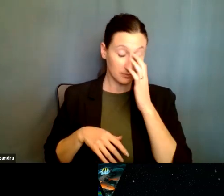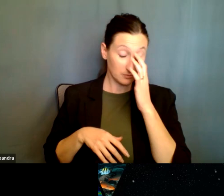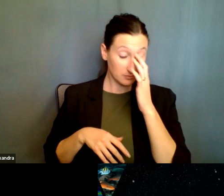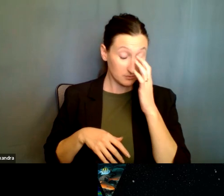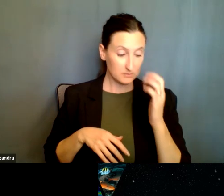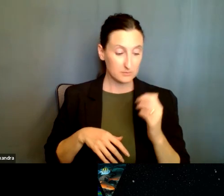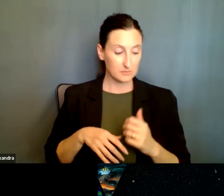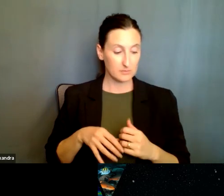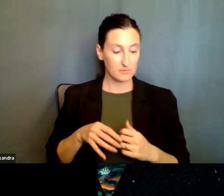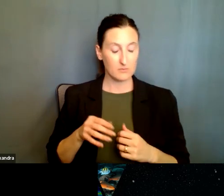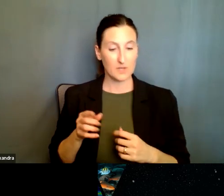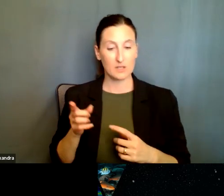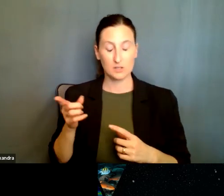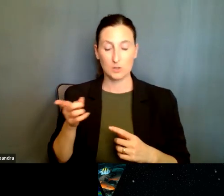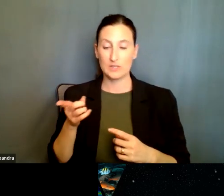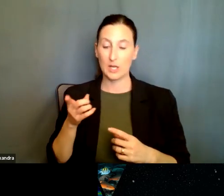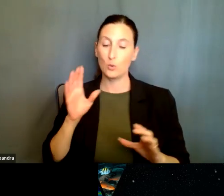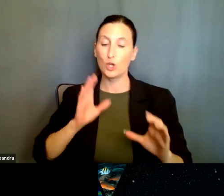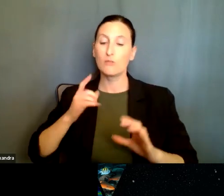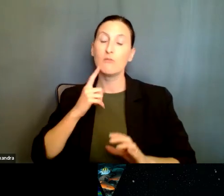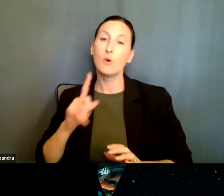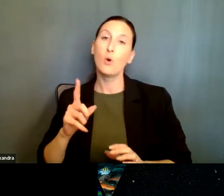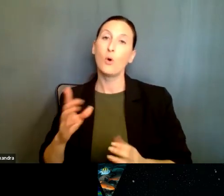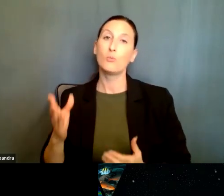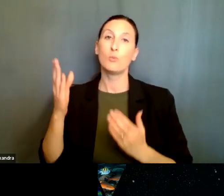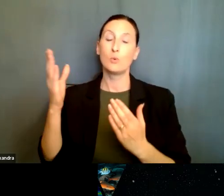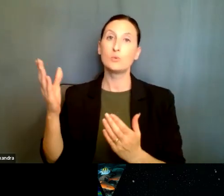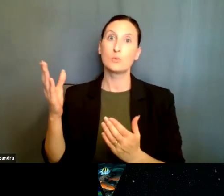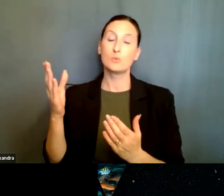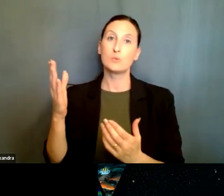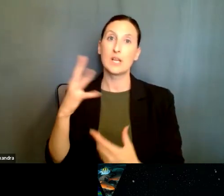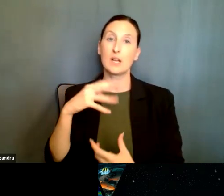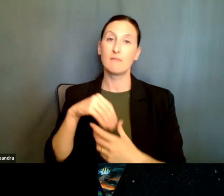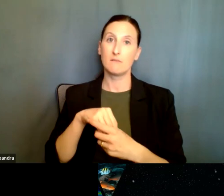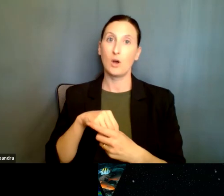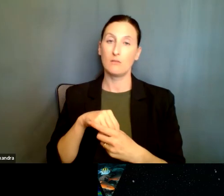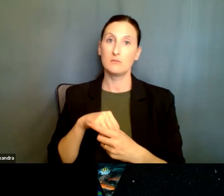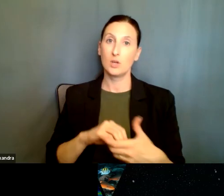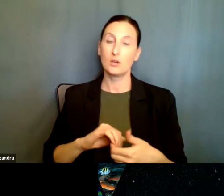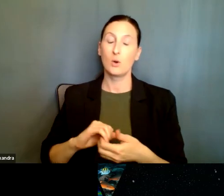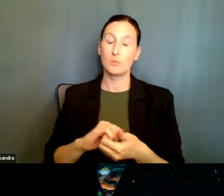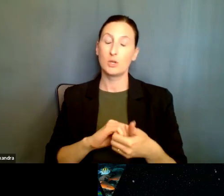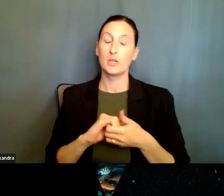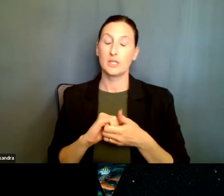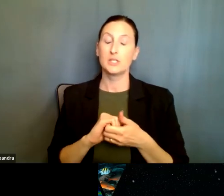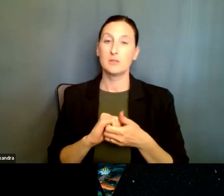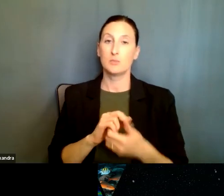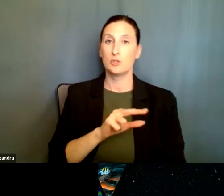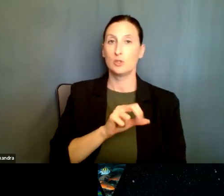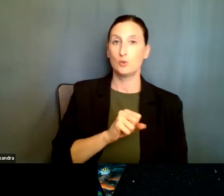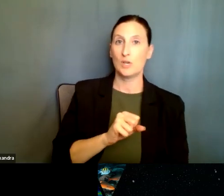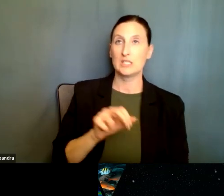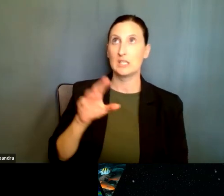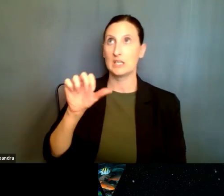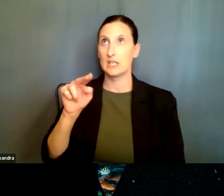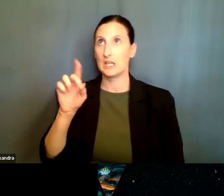the, solicitation was looking for proposals, um, that involve collaboration between U.S. and Canada. And the way it was, uh,